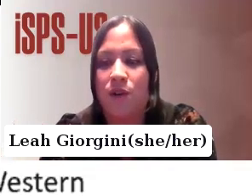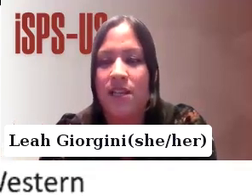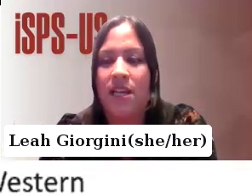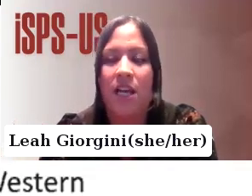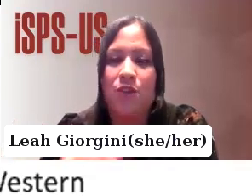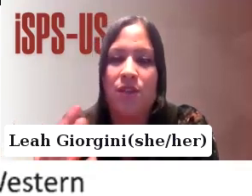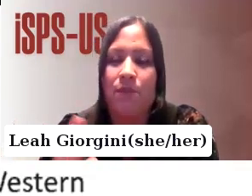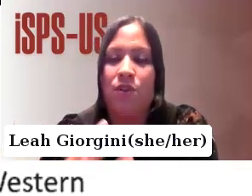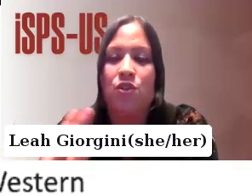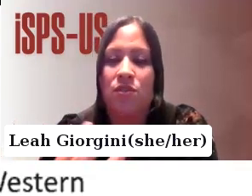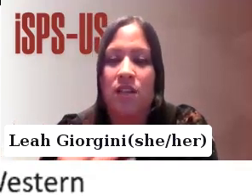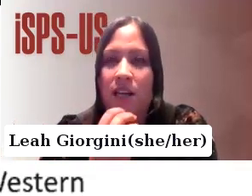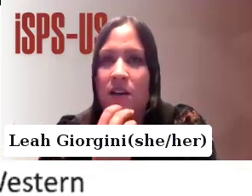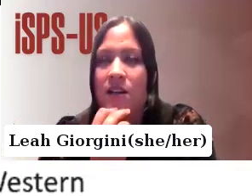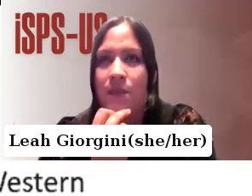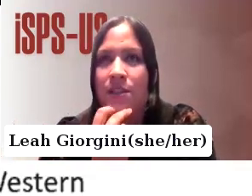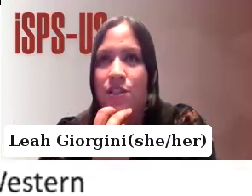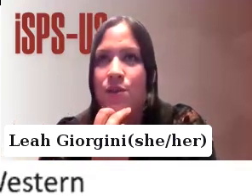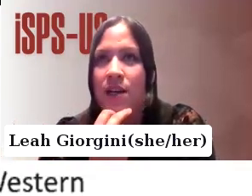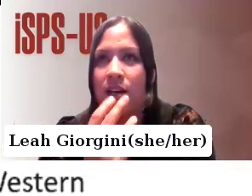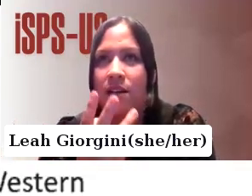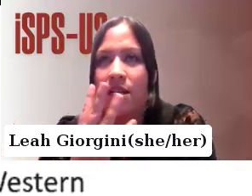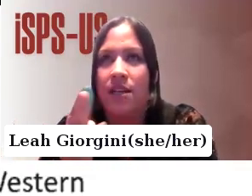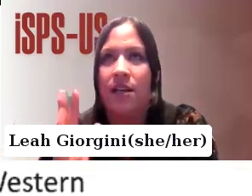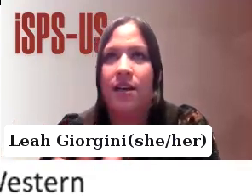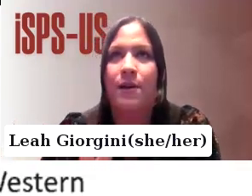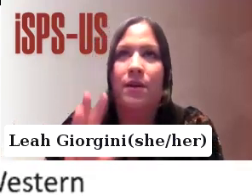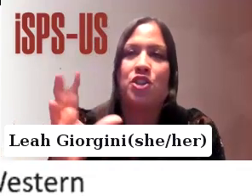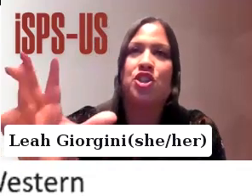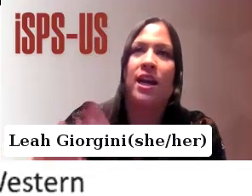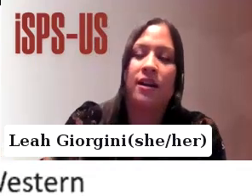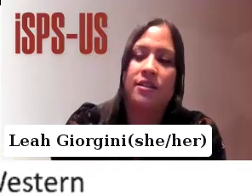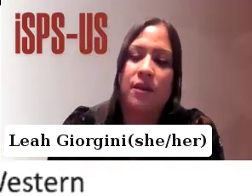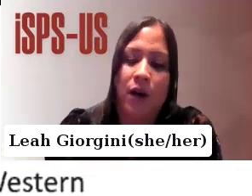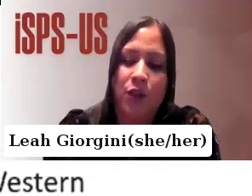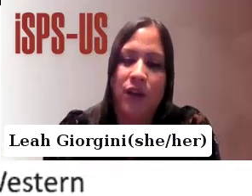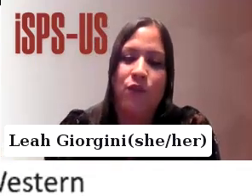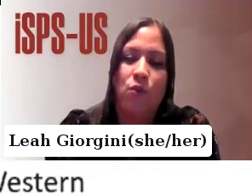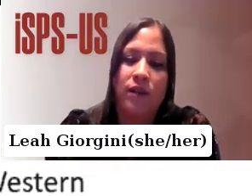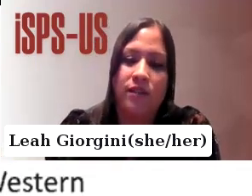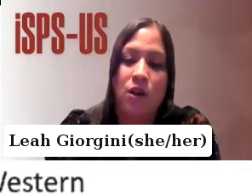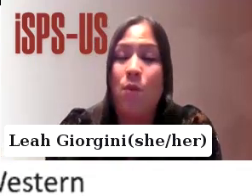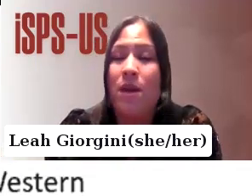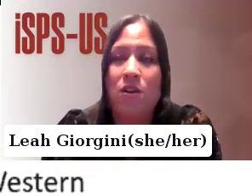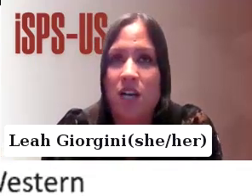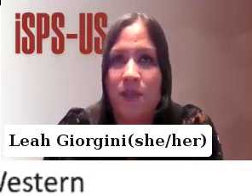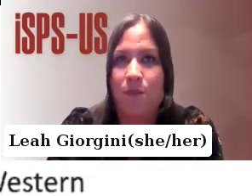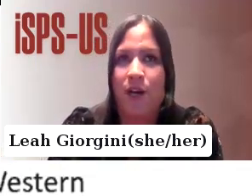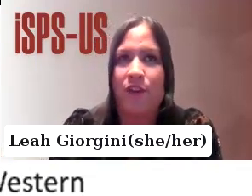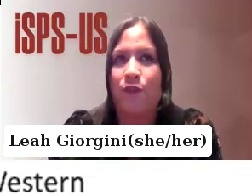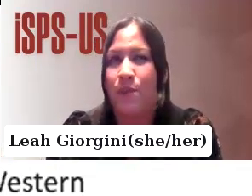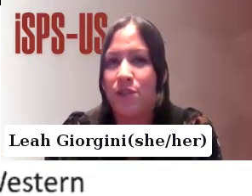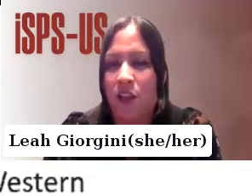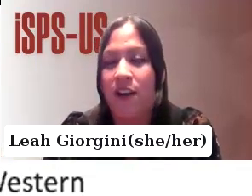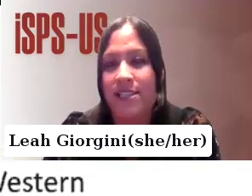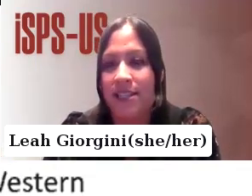want to move forward and through that mutual dialogue coming to uh a shared pathway forward or maybe not coming